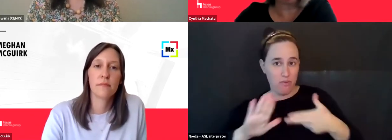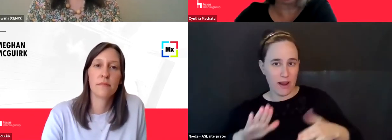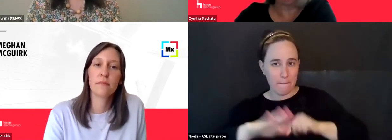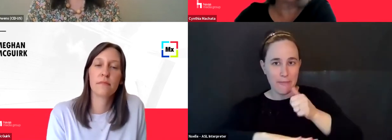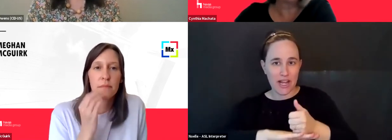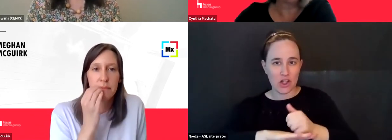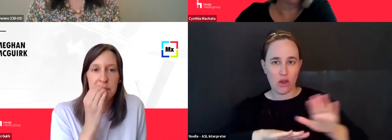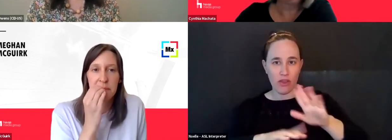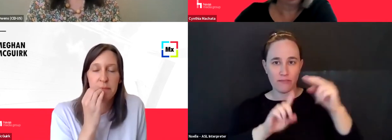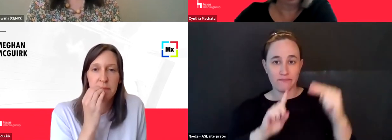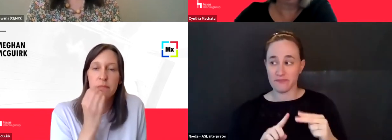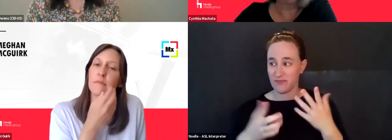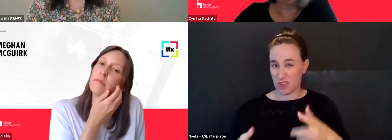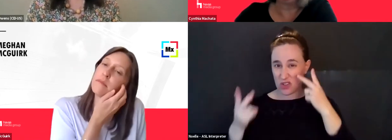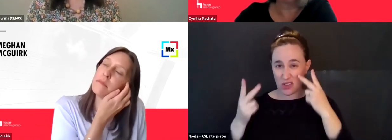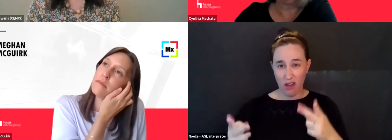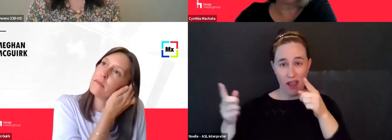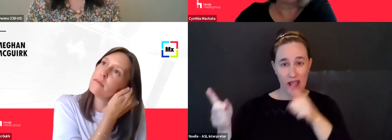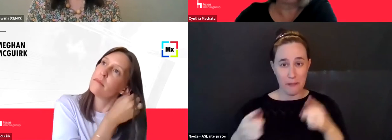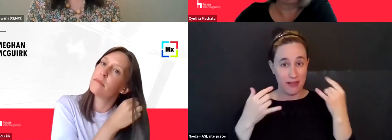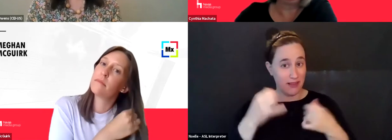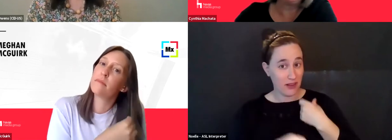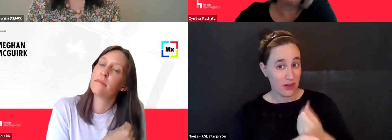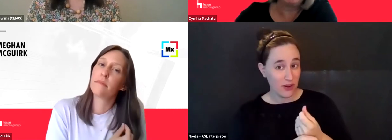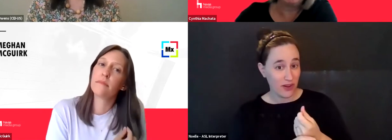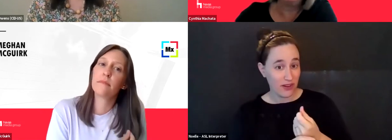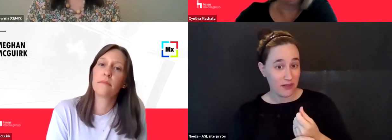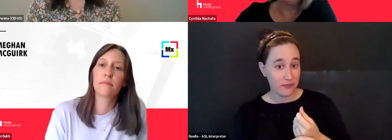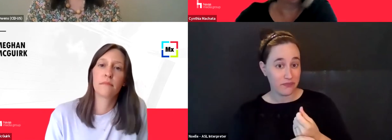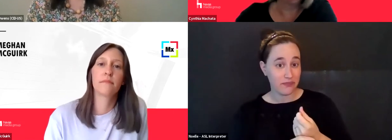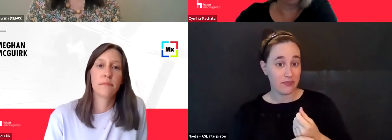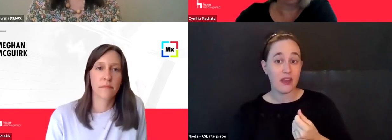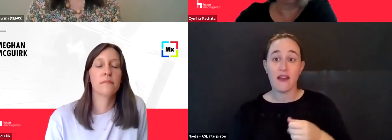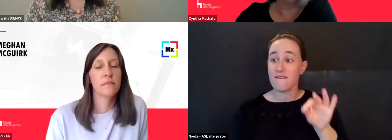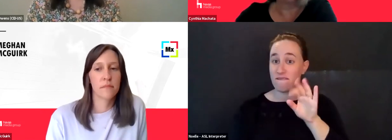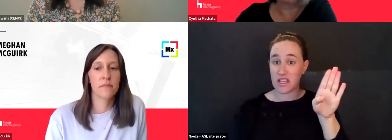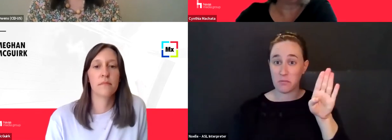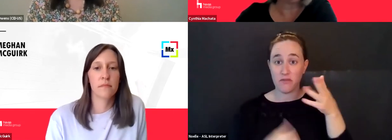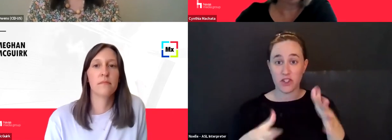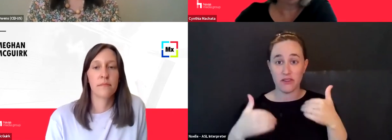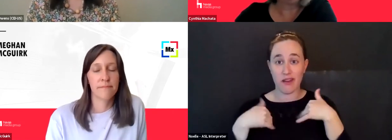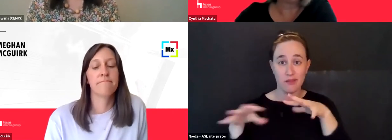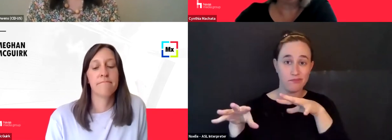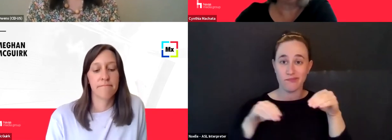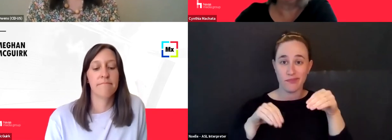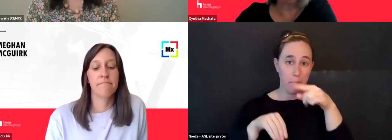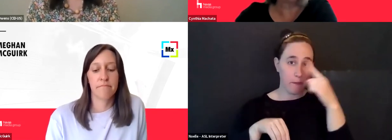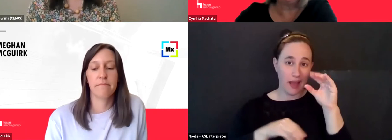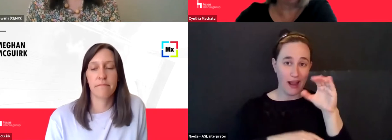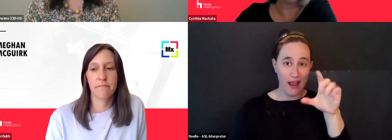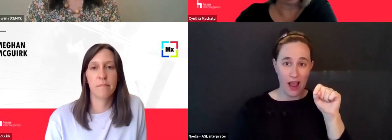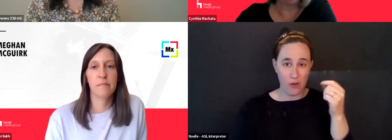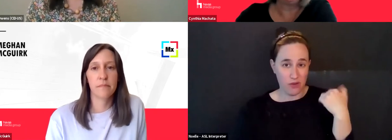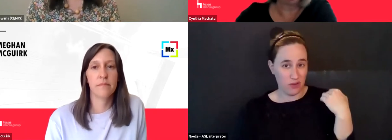a lot of that play out this year. Um, there was a, you know, blackout on Facebook in the month of July, and that was very